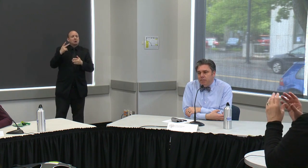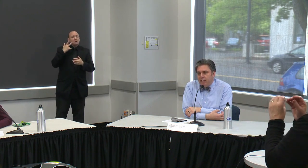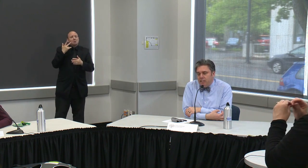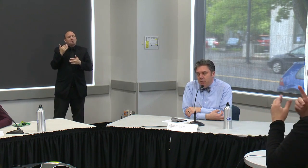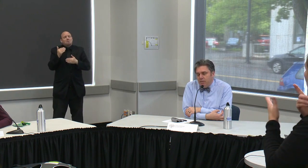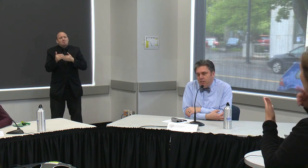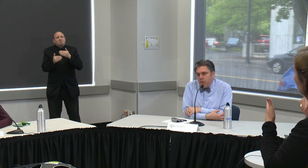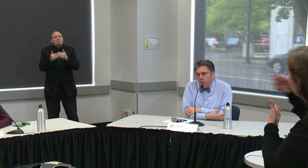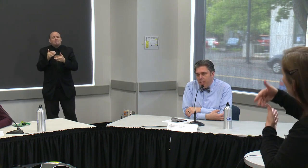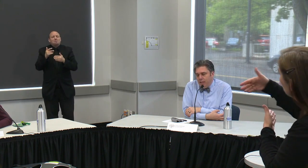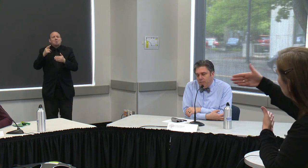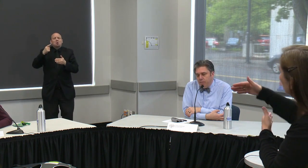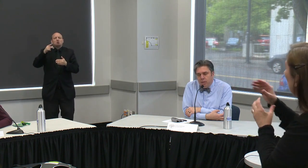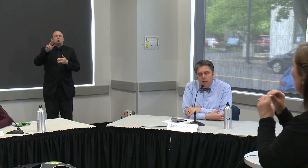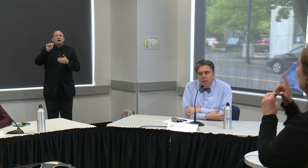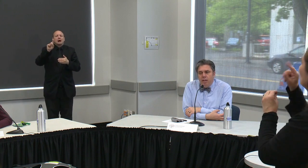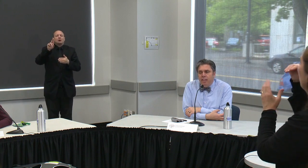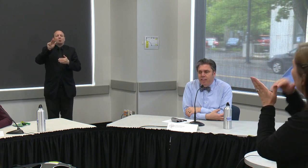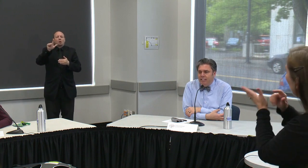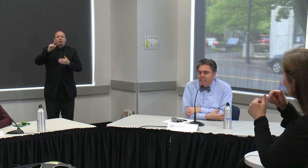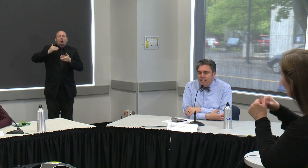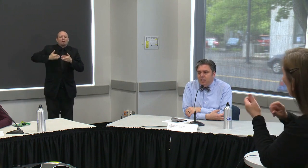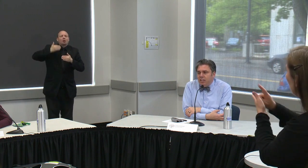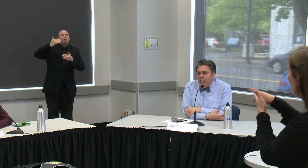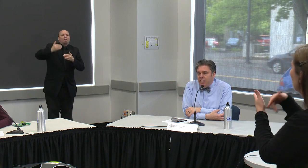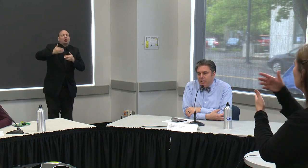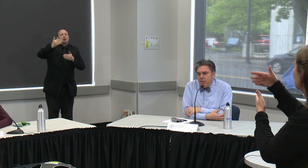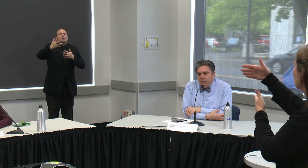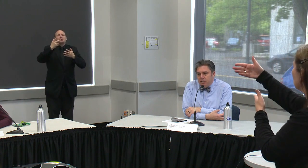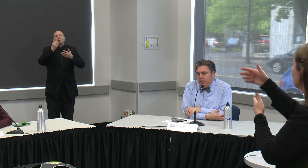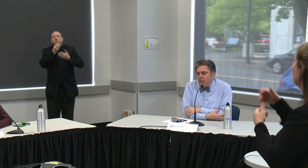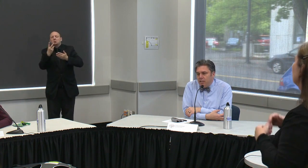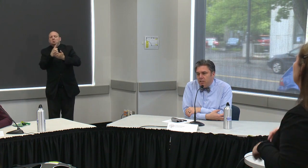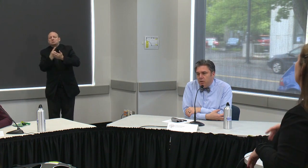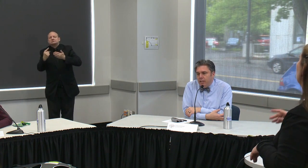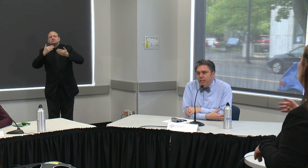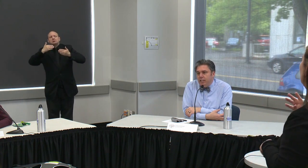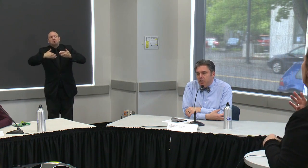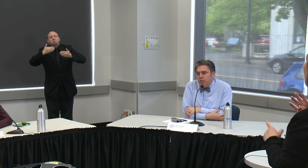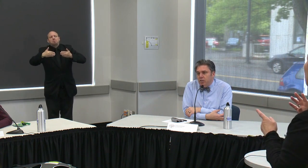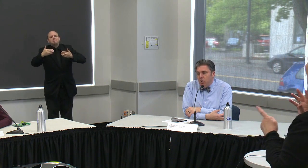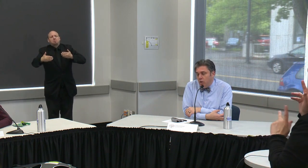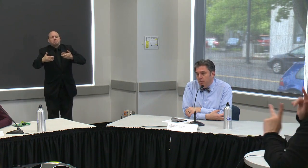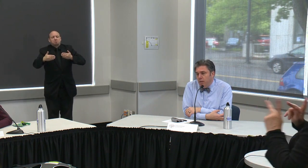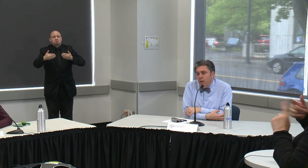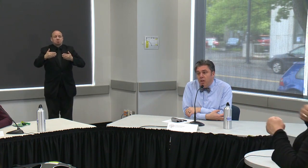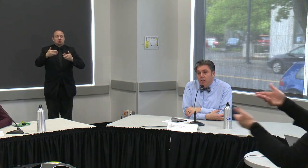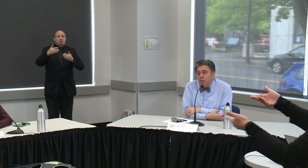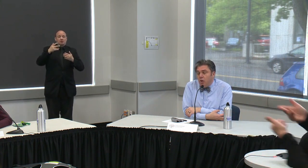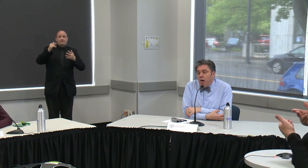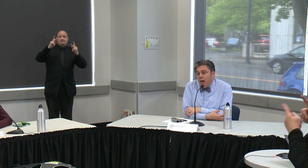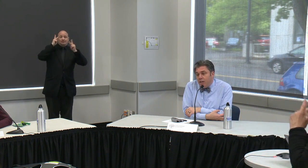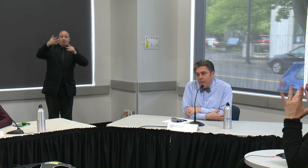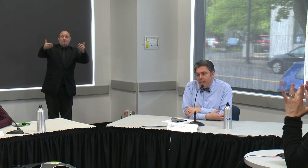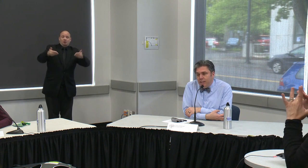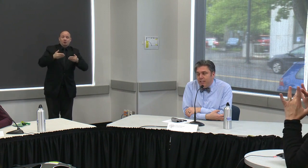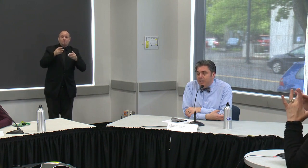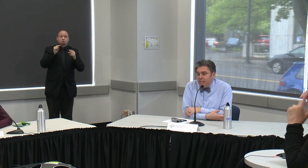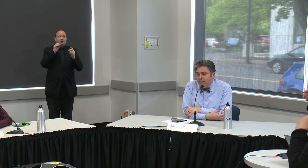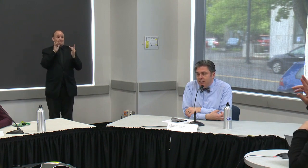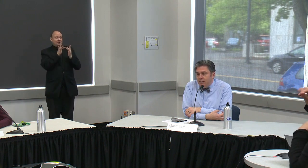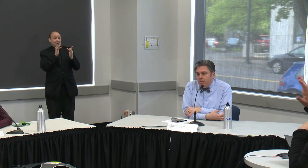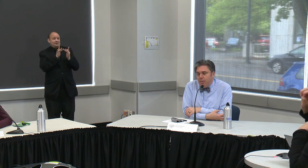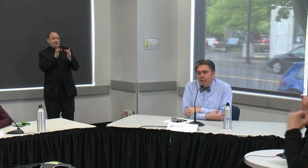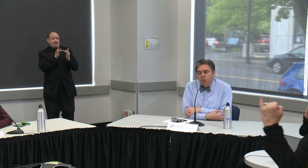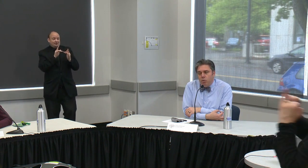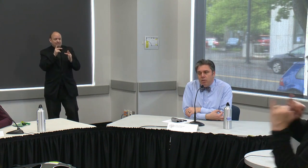higher number of tests that we've done per week the 600 contact tracers is also an initial goal those will augment the